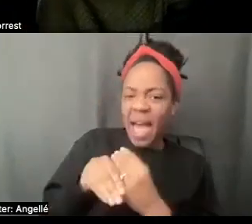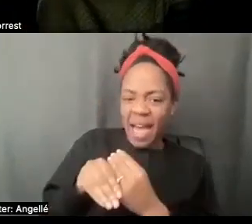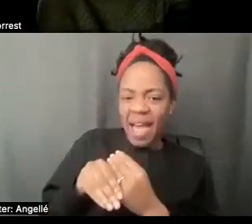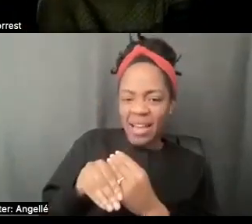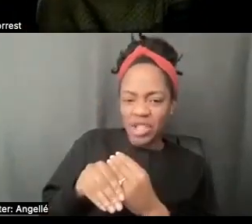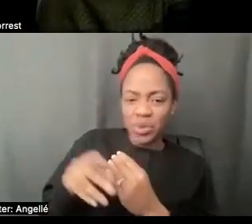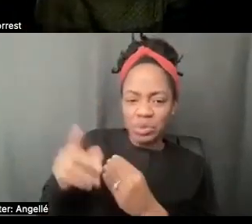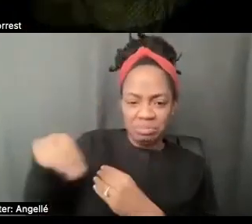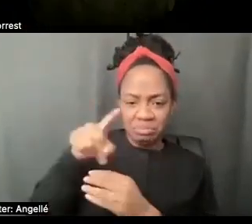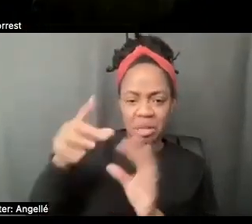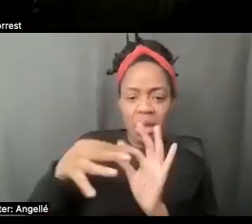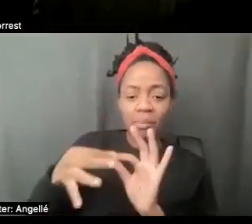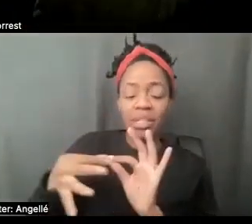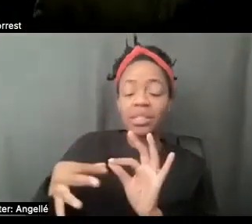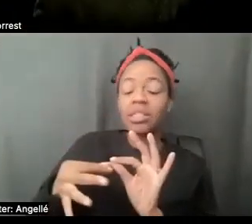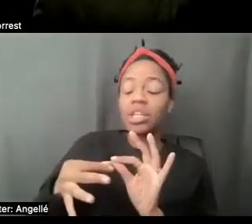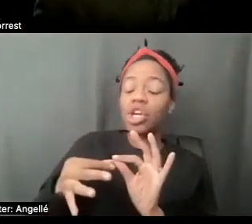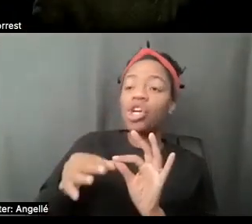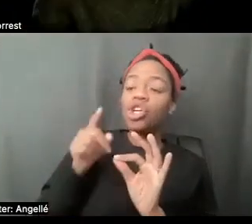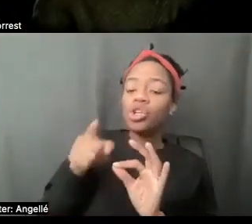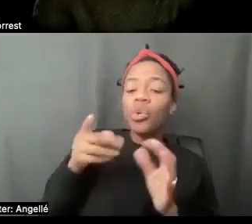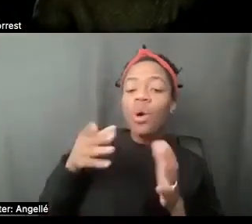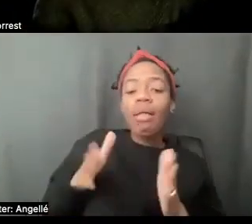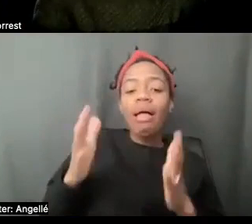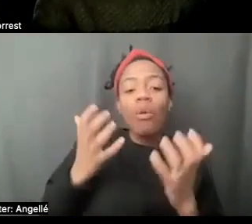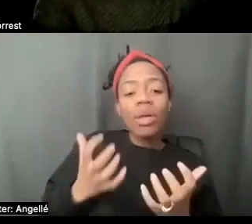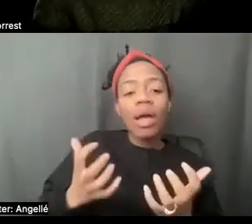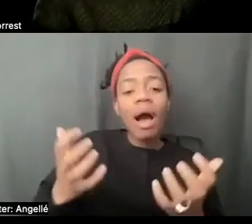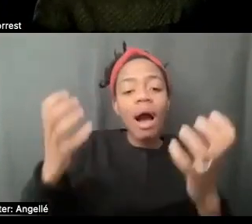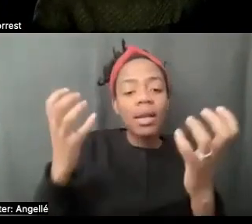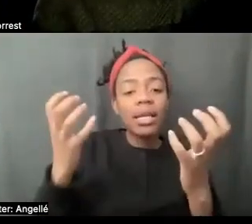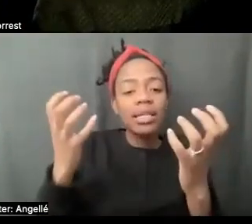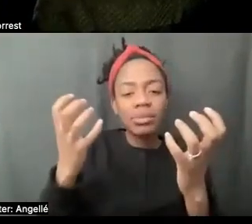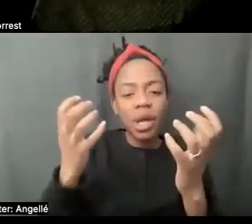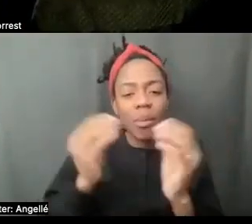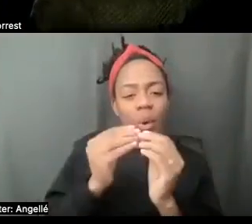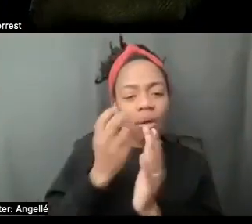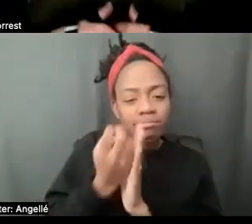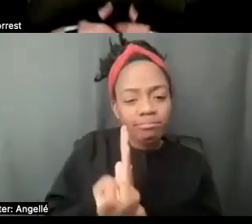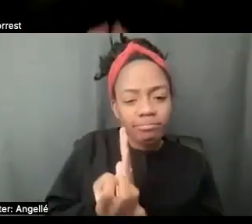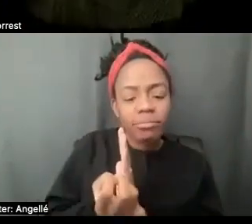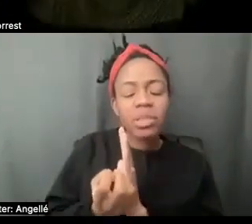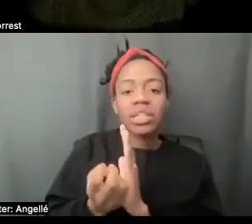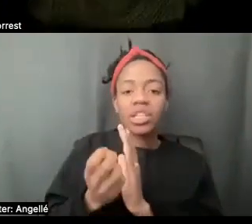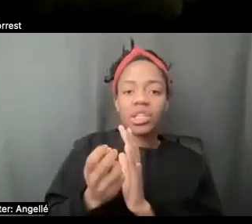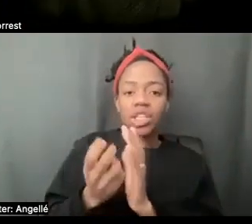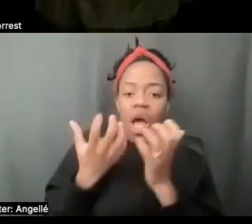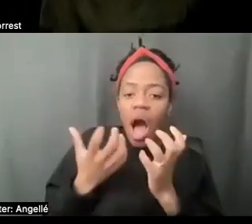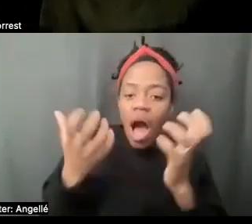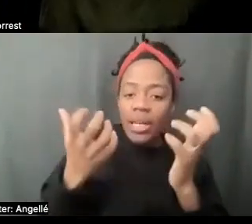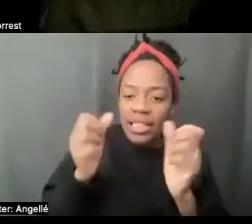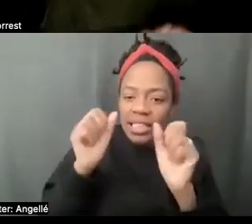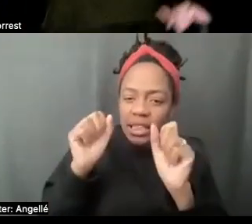you know, there, you let the audience do a little bit more of the work in that way, right? They, they're able to sort of fill in